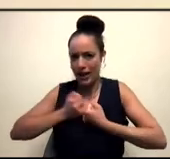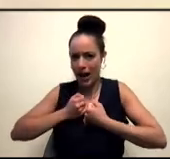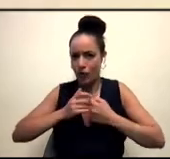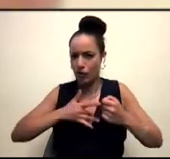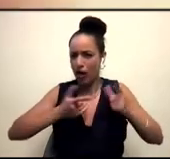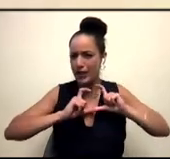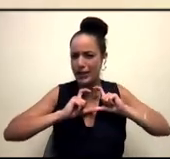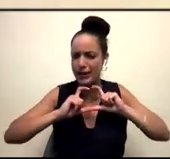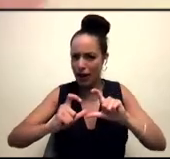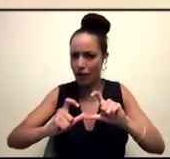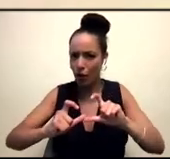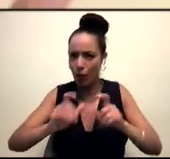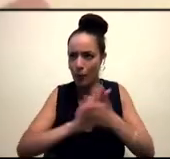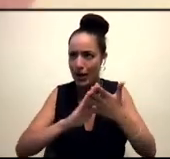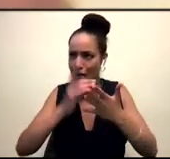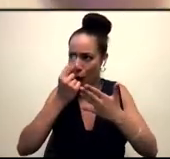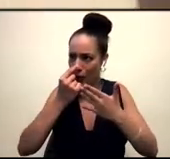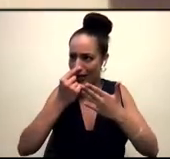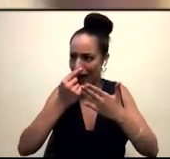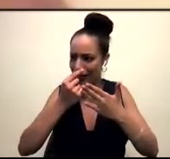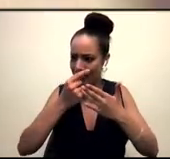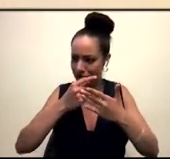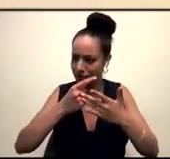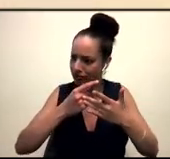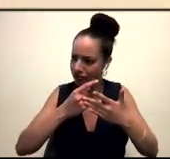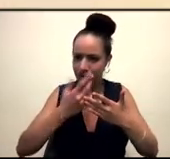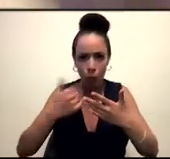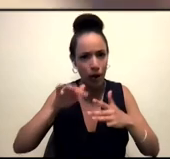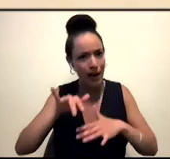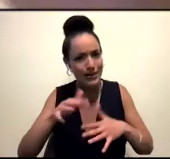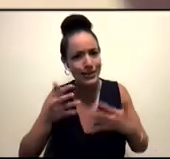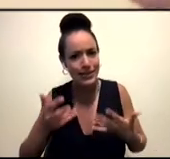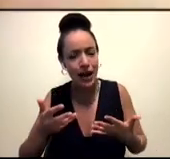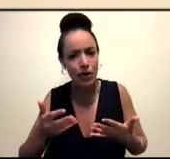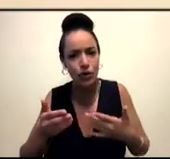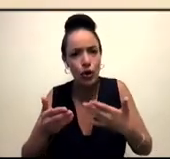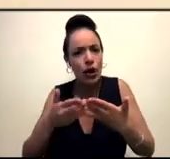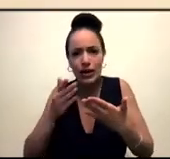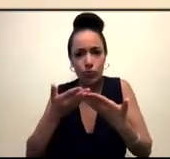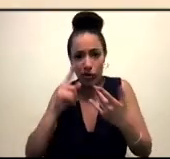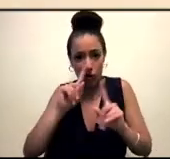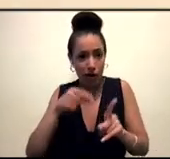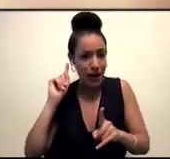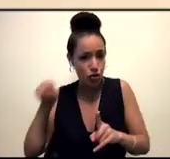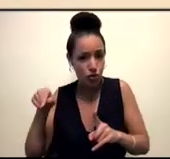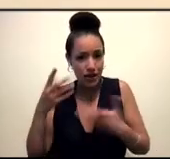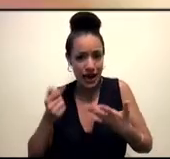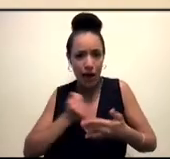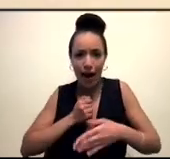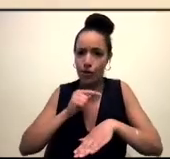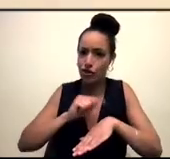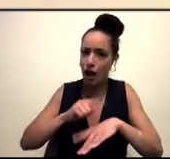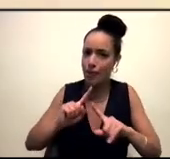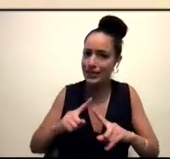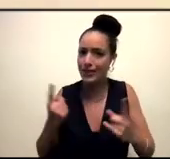it doesn't go away. It just because we are in a different time or place, that it's always present for us and